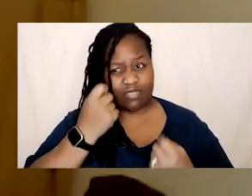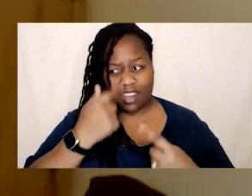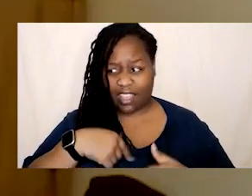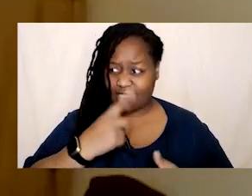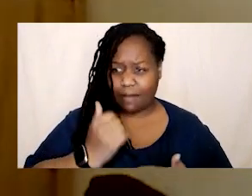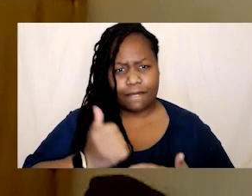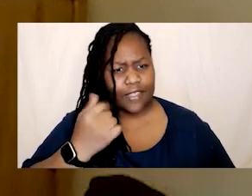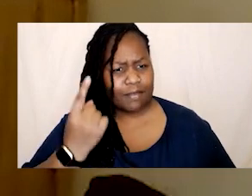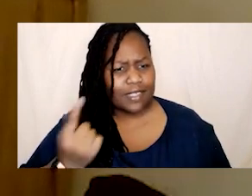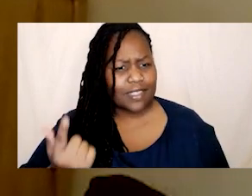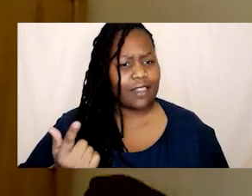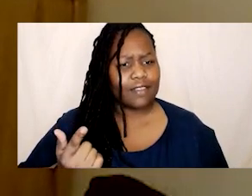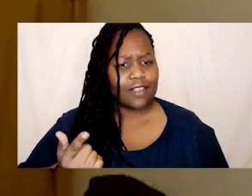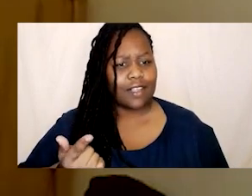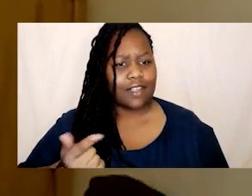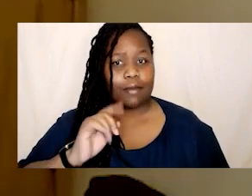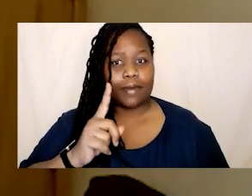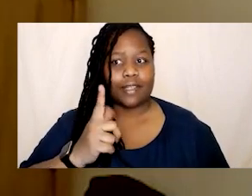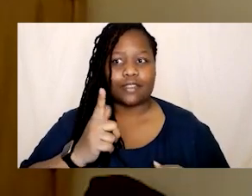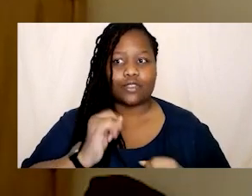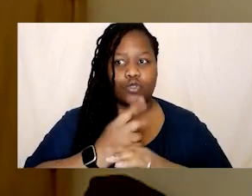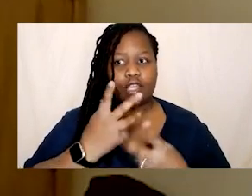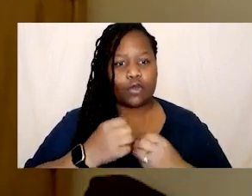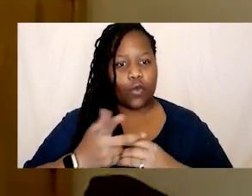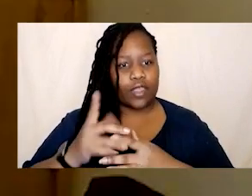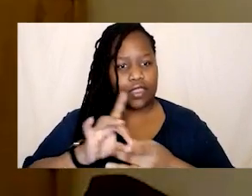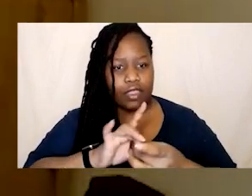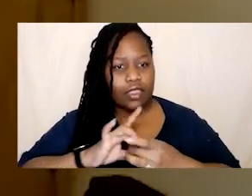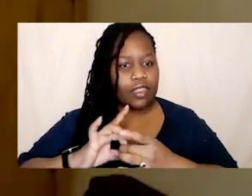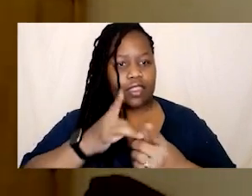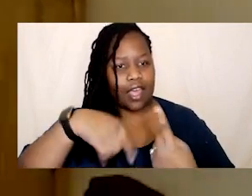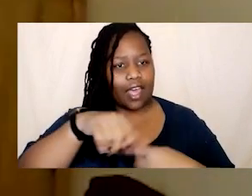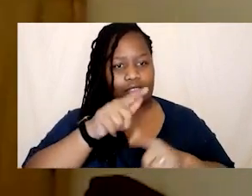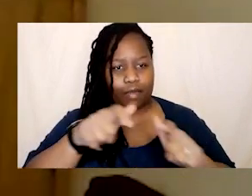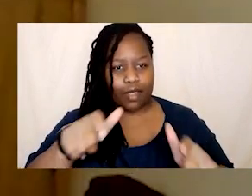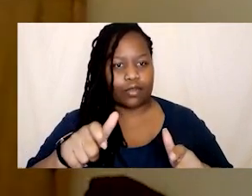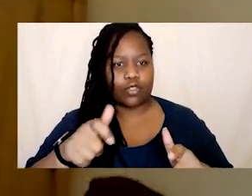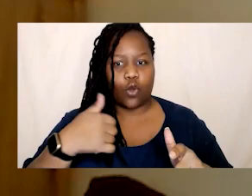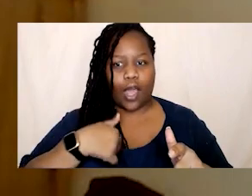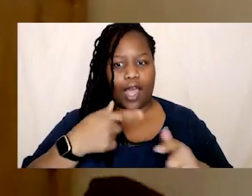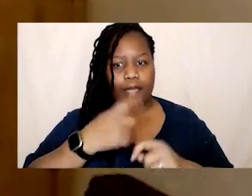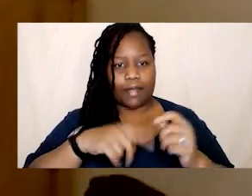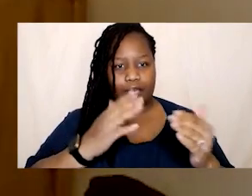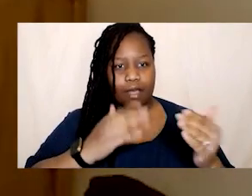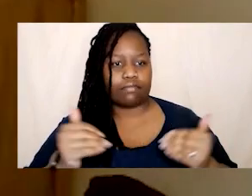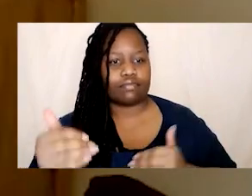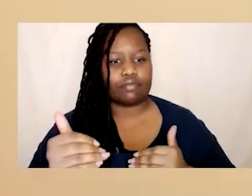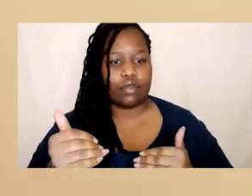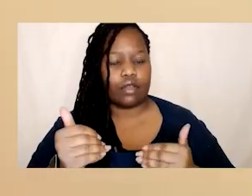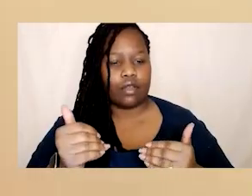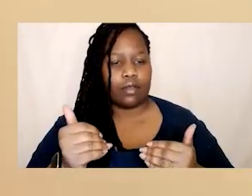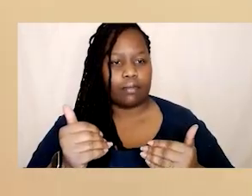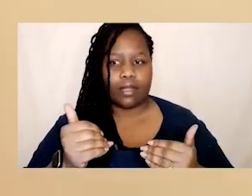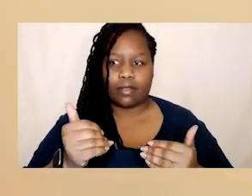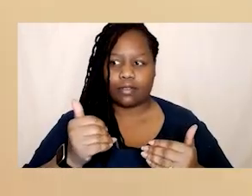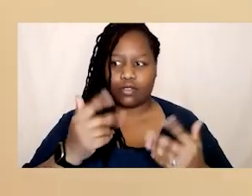amazing um but also do that in community with other people so that it doesn't become I'm more amazing than you but we're amazing together yeah